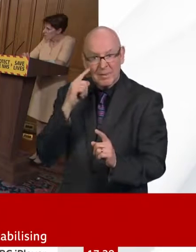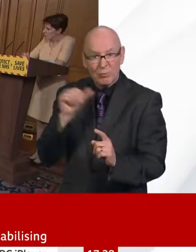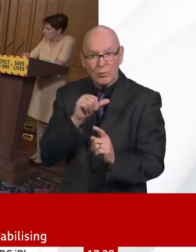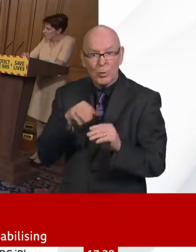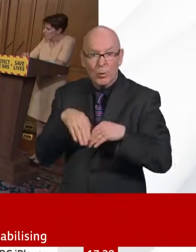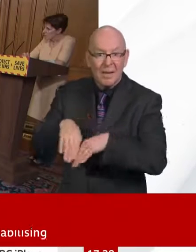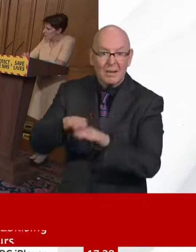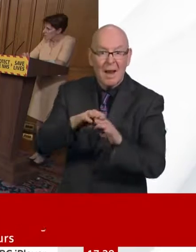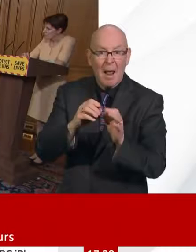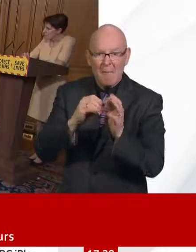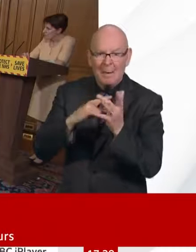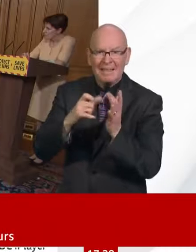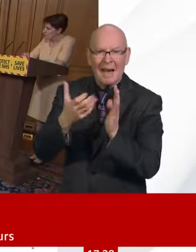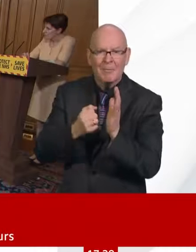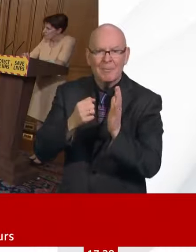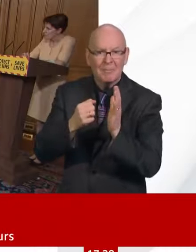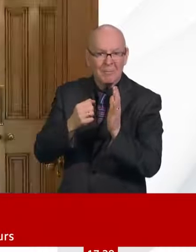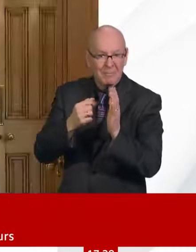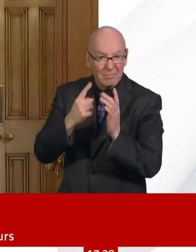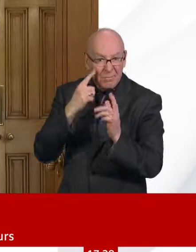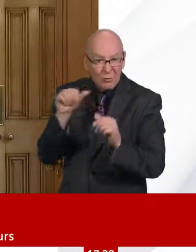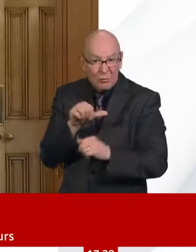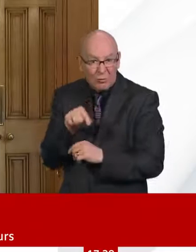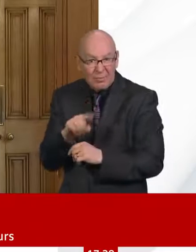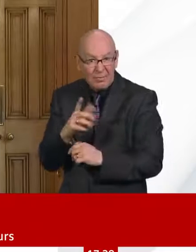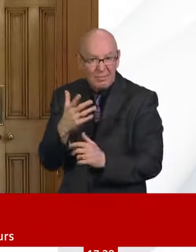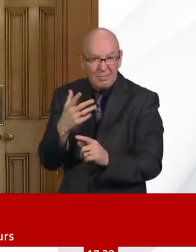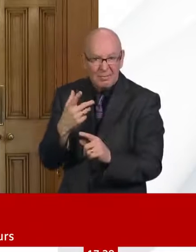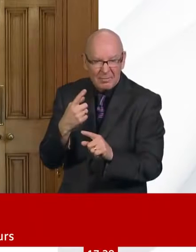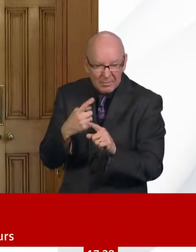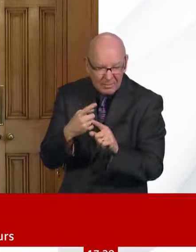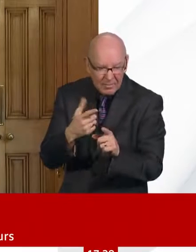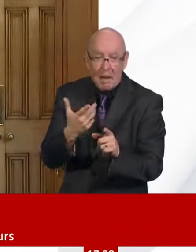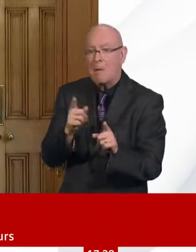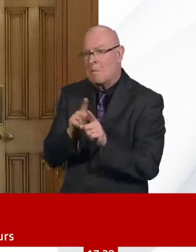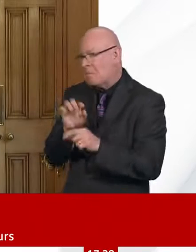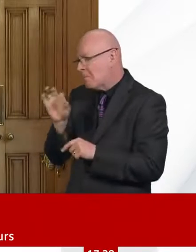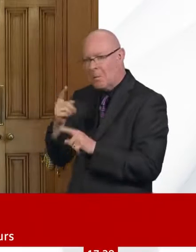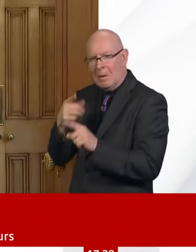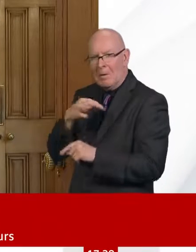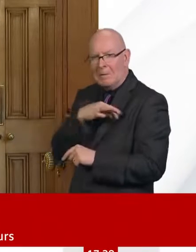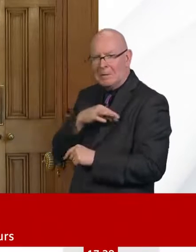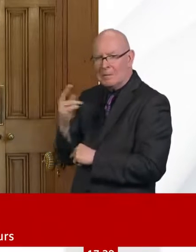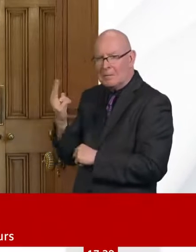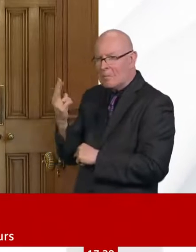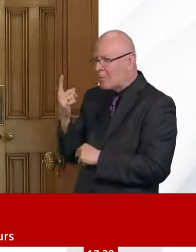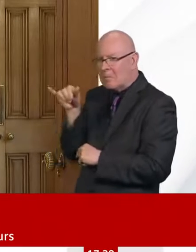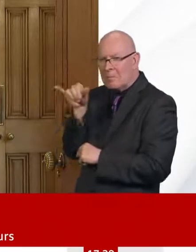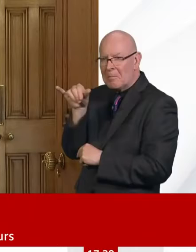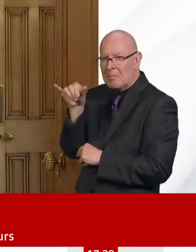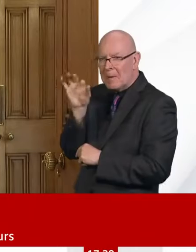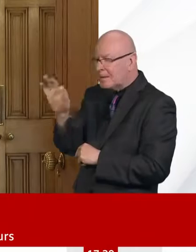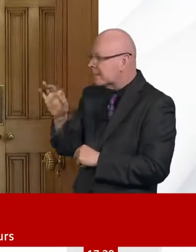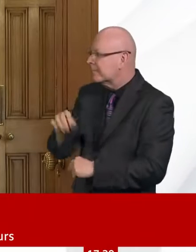exceed intensive care capacity. I've